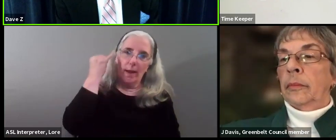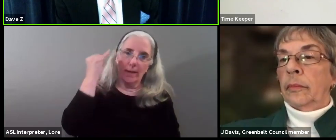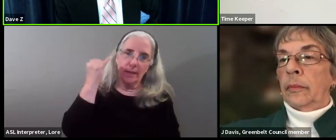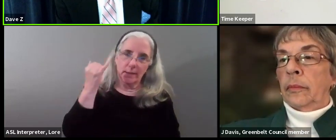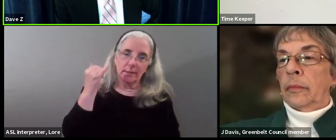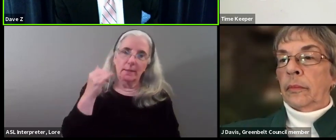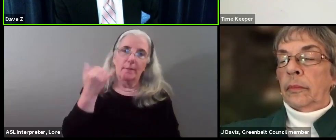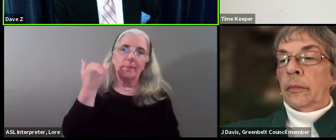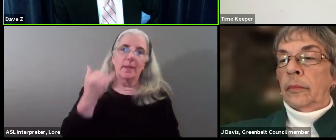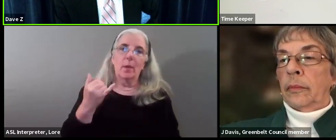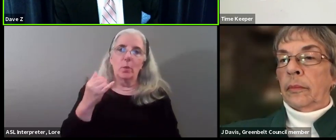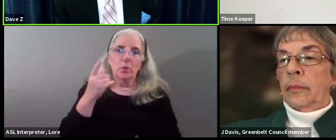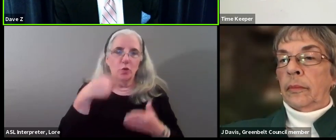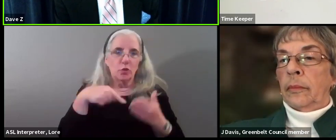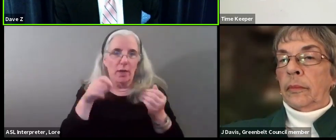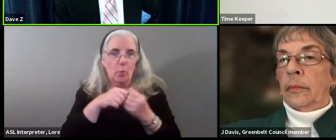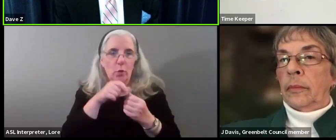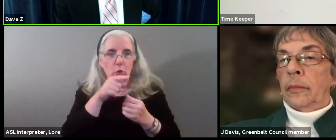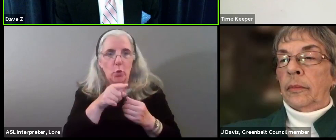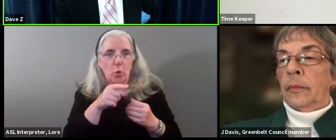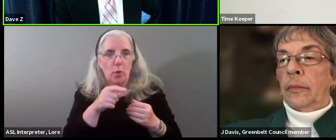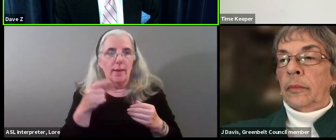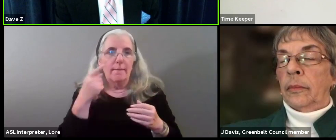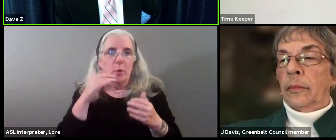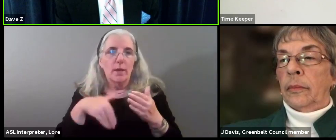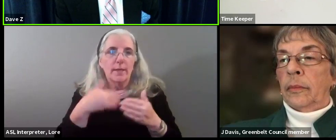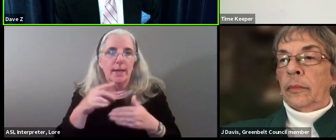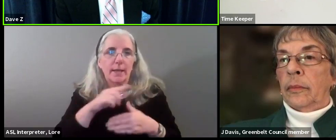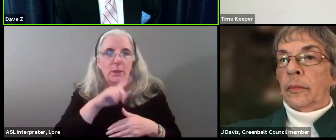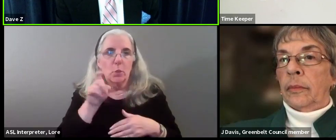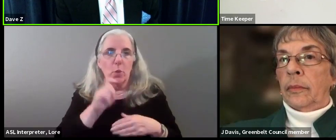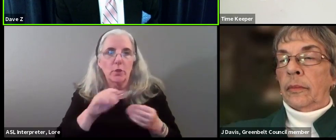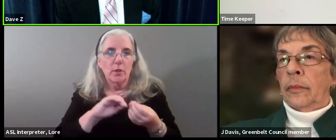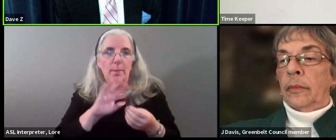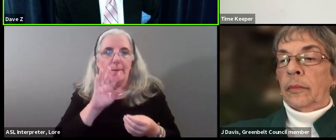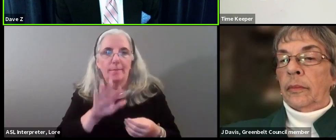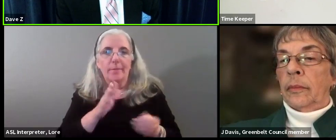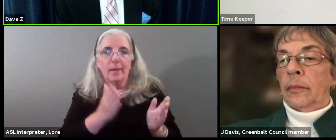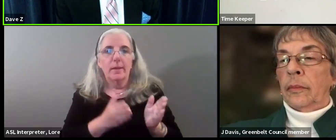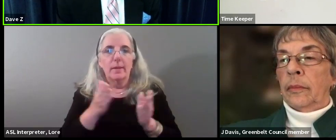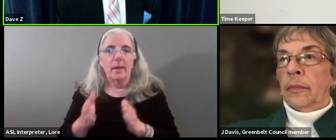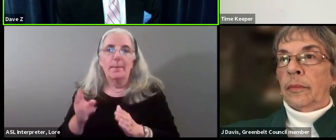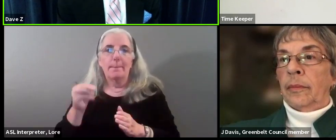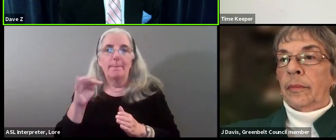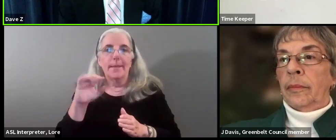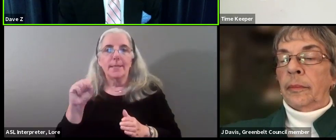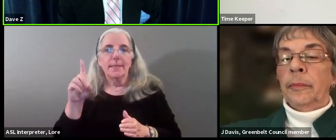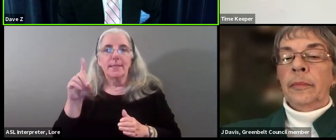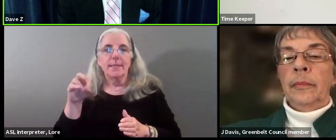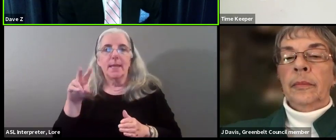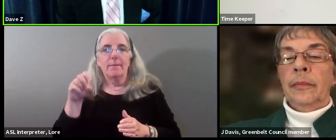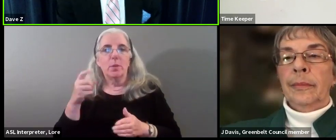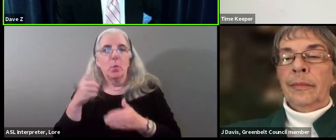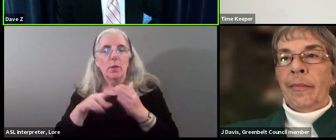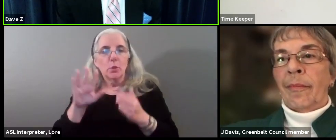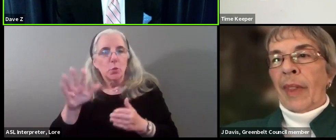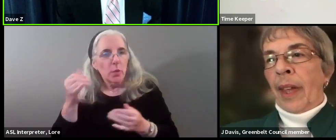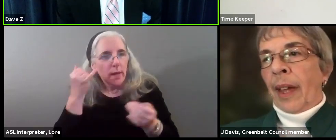check back with you again on question number five. Let's now go to Ms. Davis. Ms. Davis, your thoughts on this?